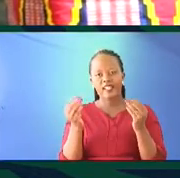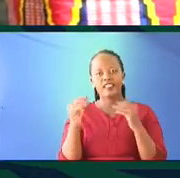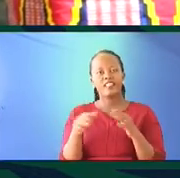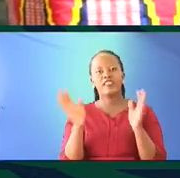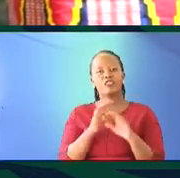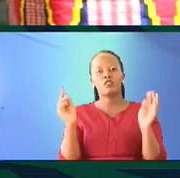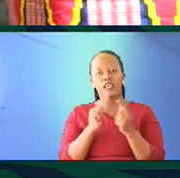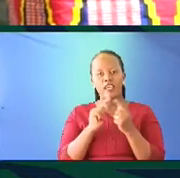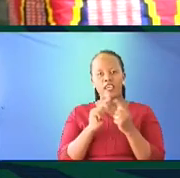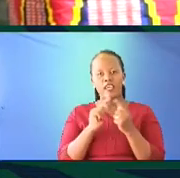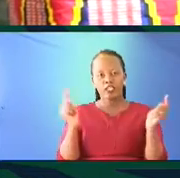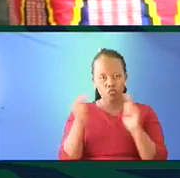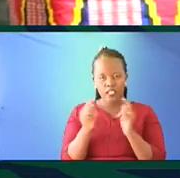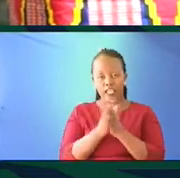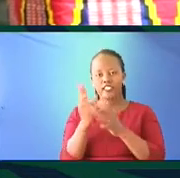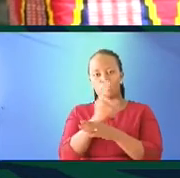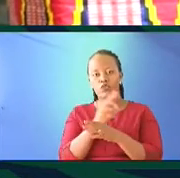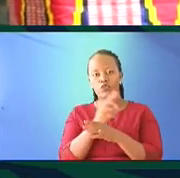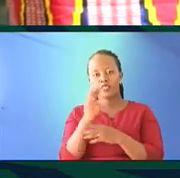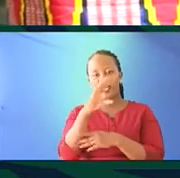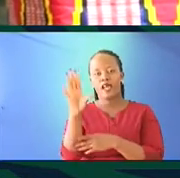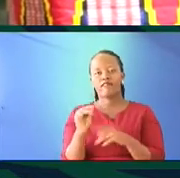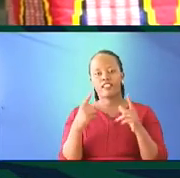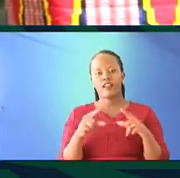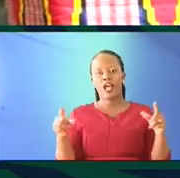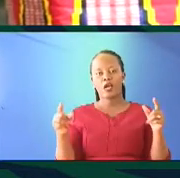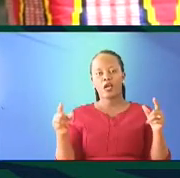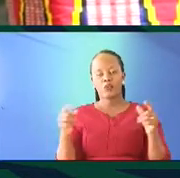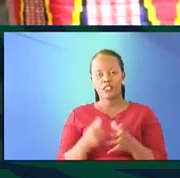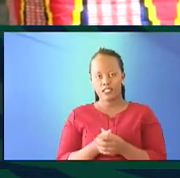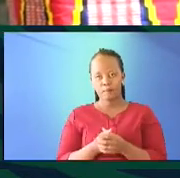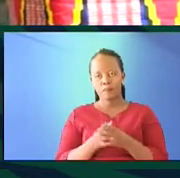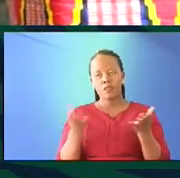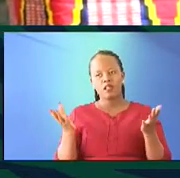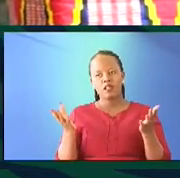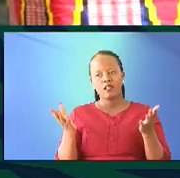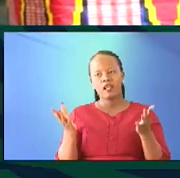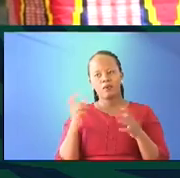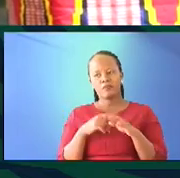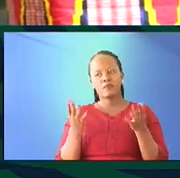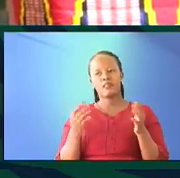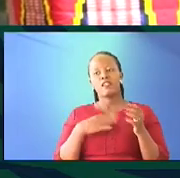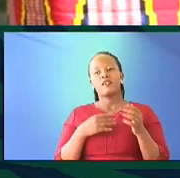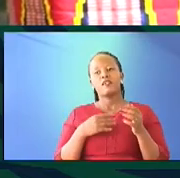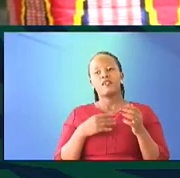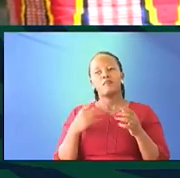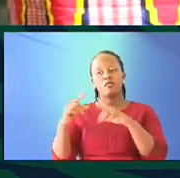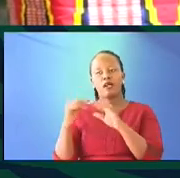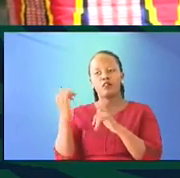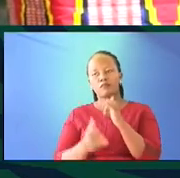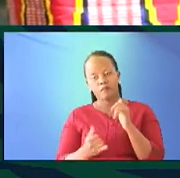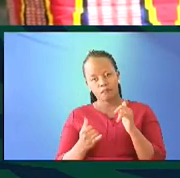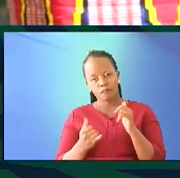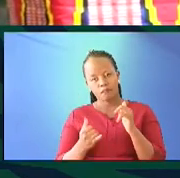do is to revert to the use of African languages? So, because of time limitations, all I could say is that